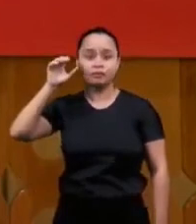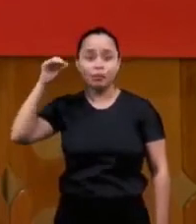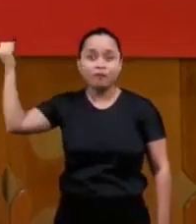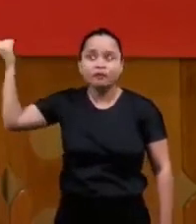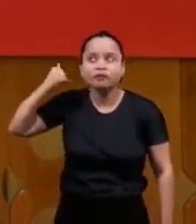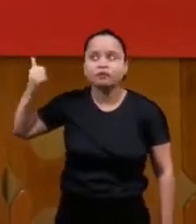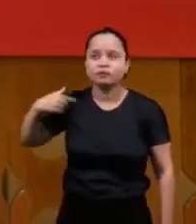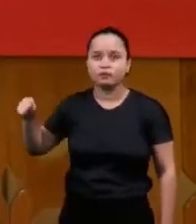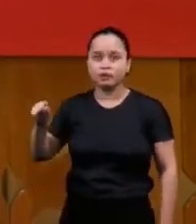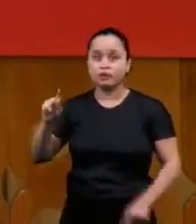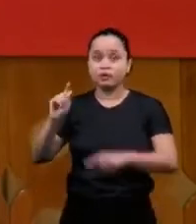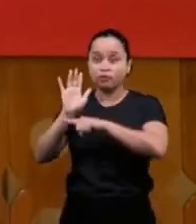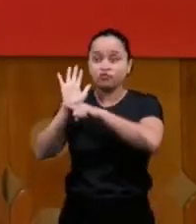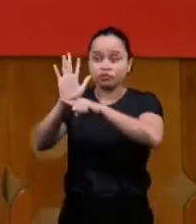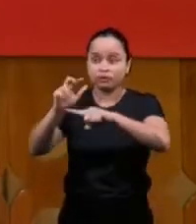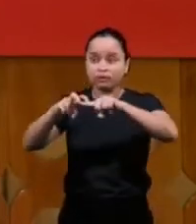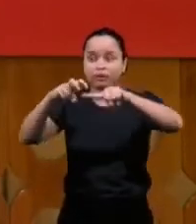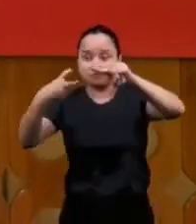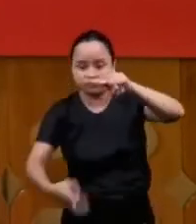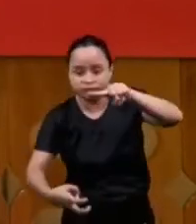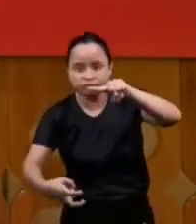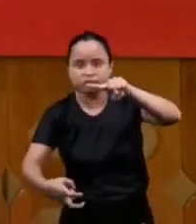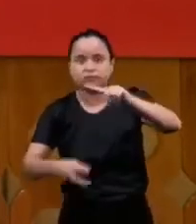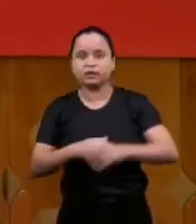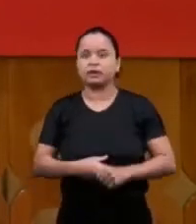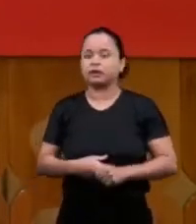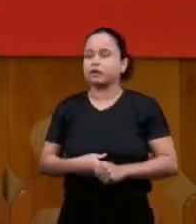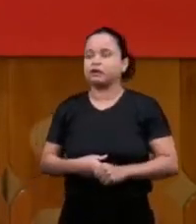down and I woke up and I understood